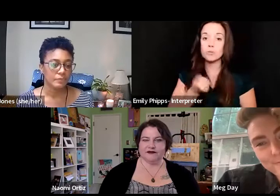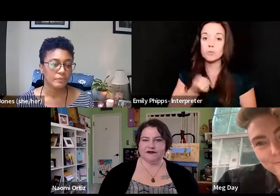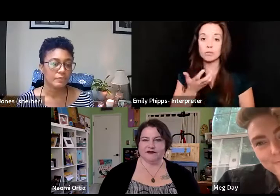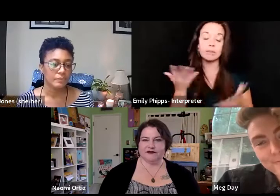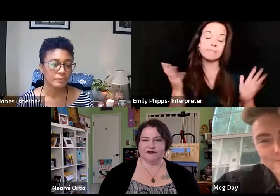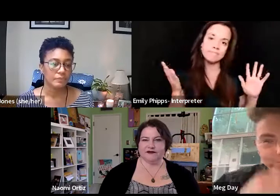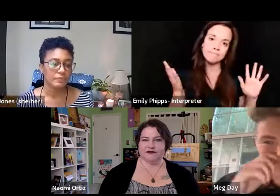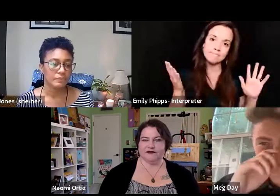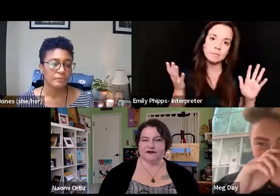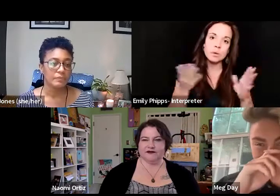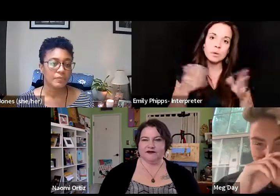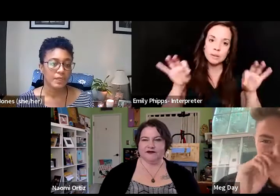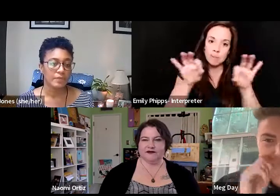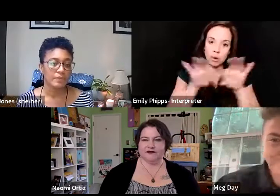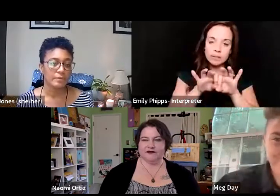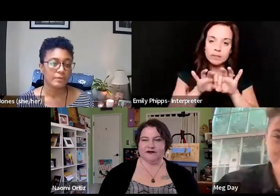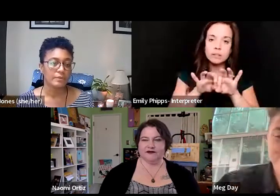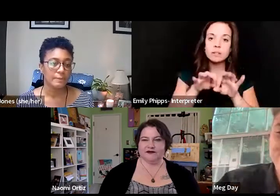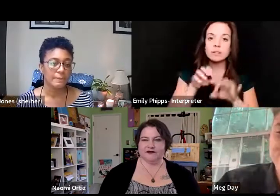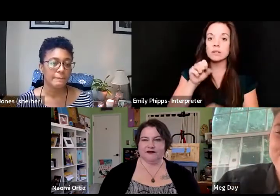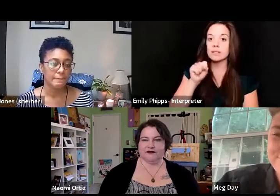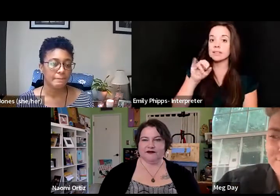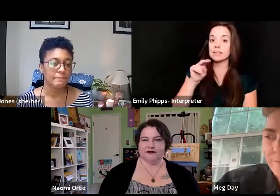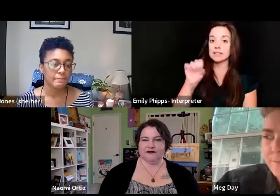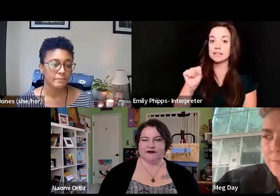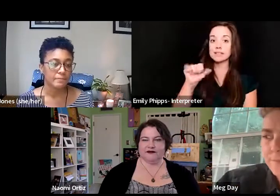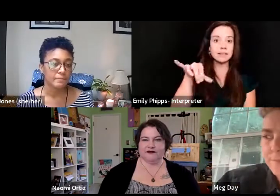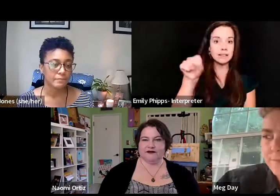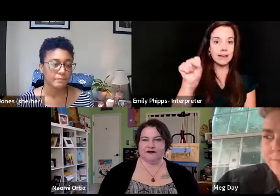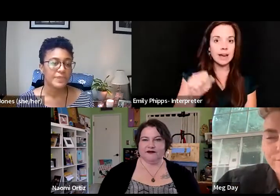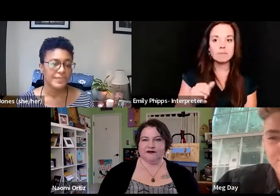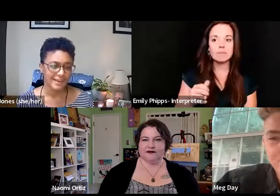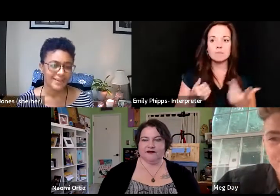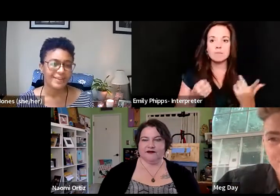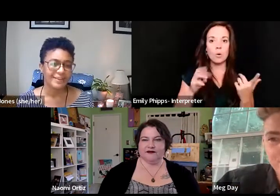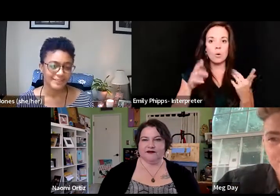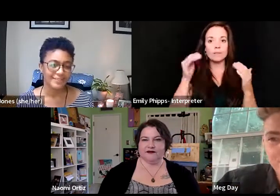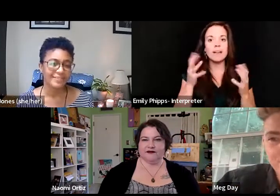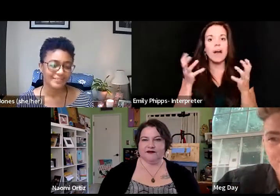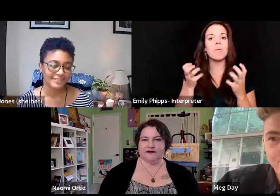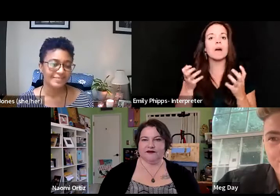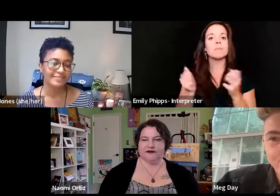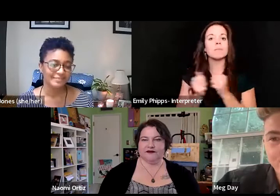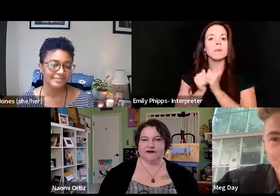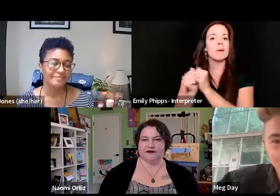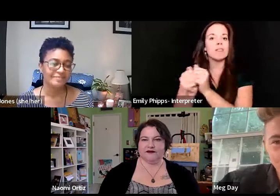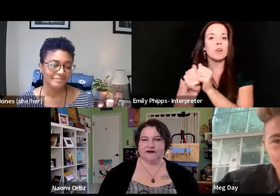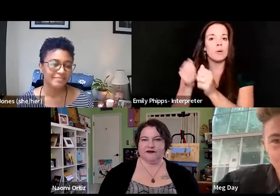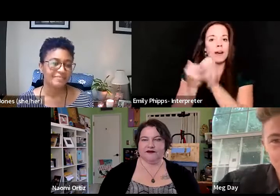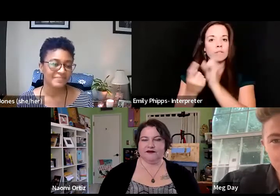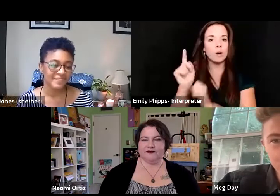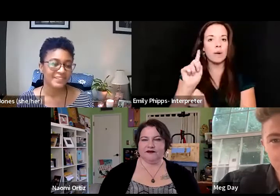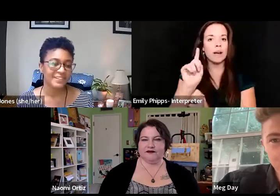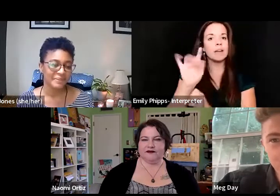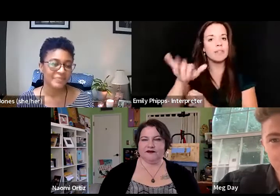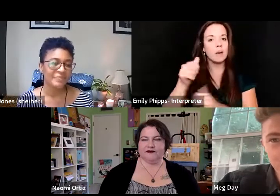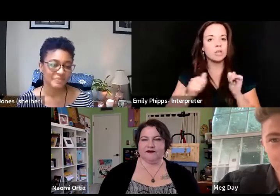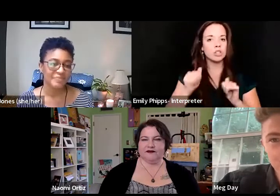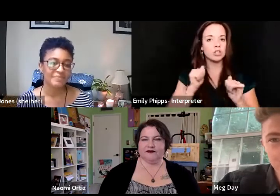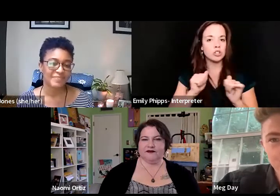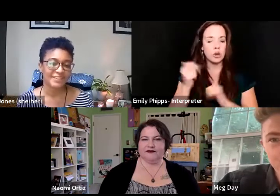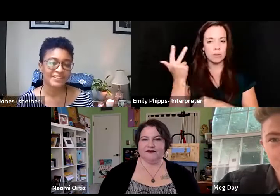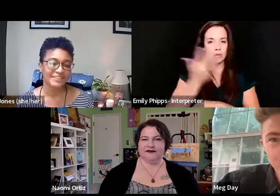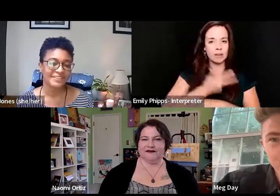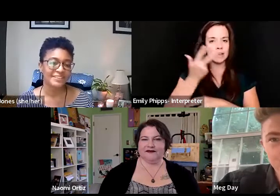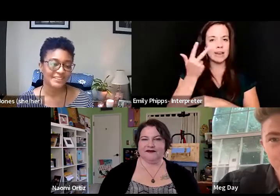So, I mean, in Sins, yeah, in I Want to Be With You Everywhere, which was a show I was part of, like a three day festival in New York, the Kamisha was part of